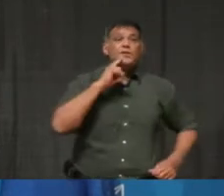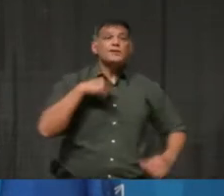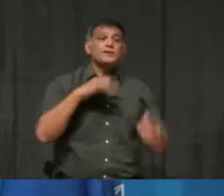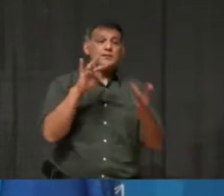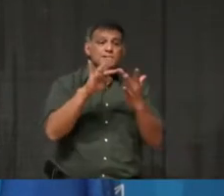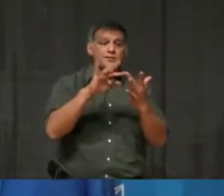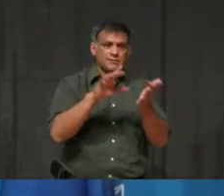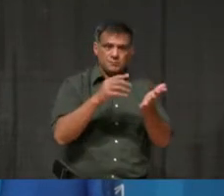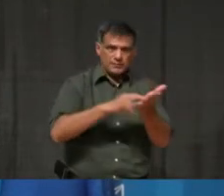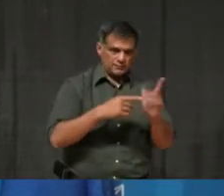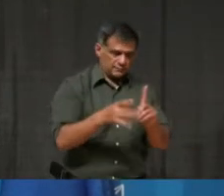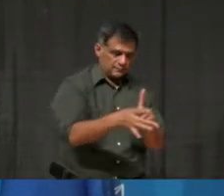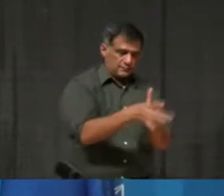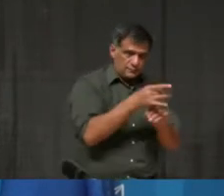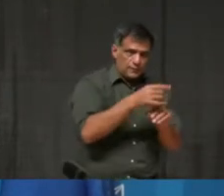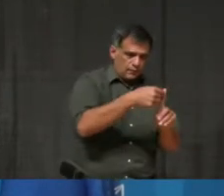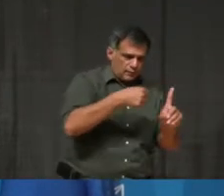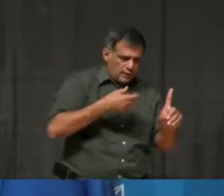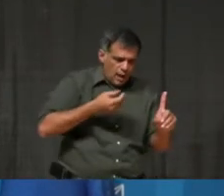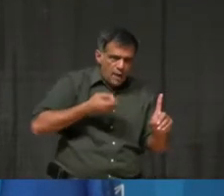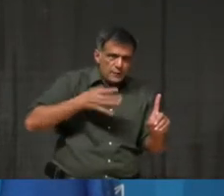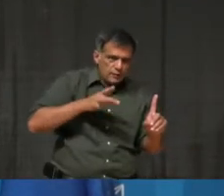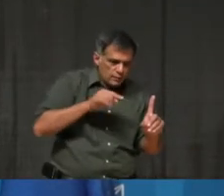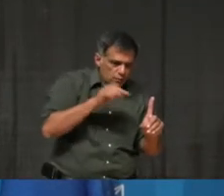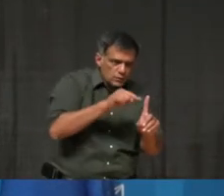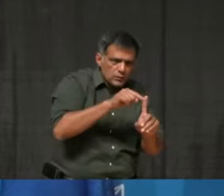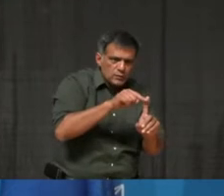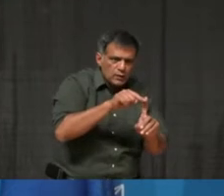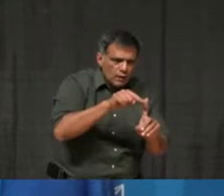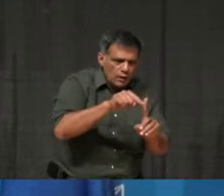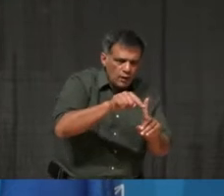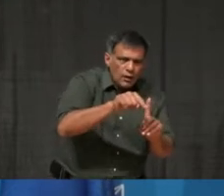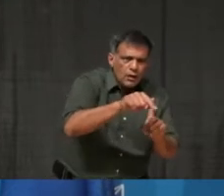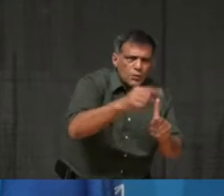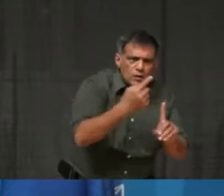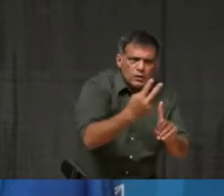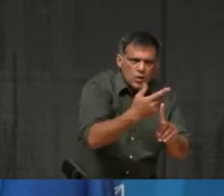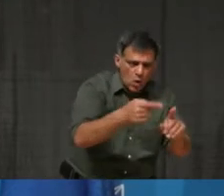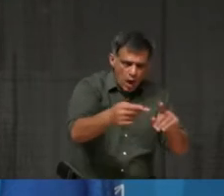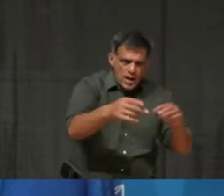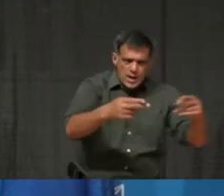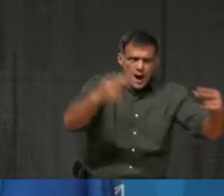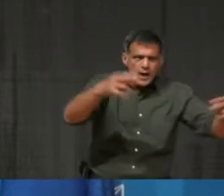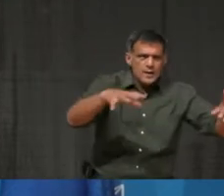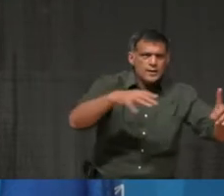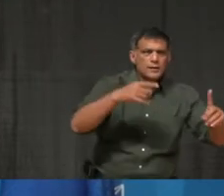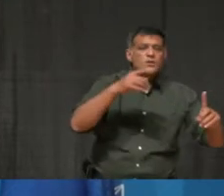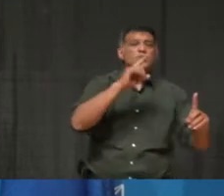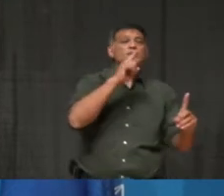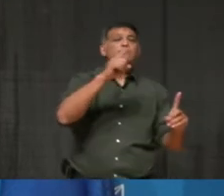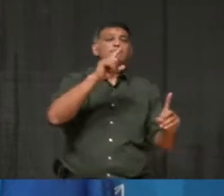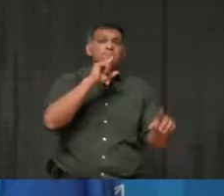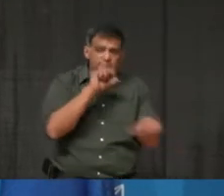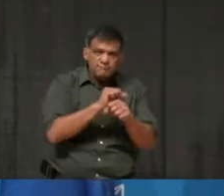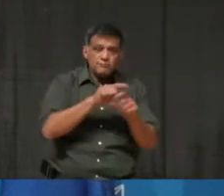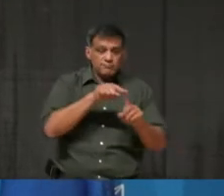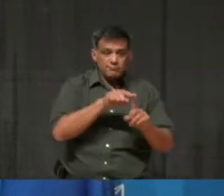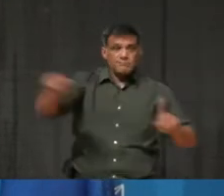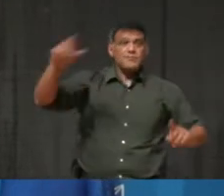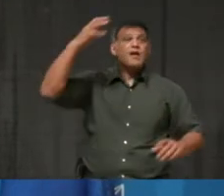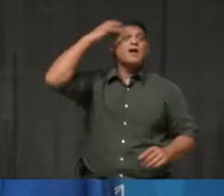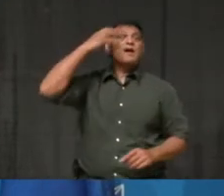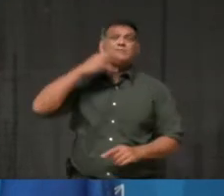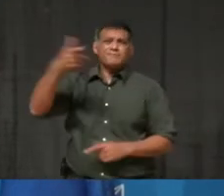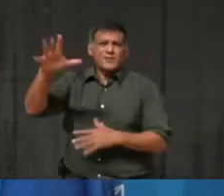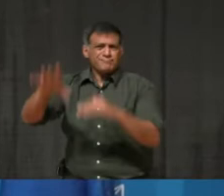timeless in the face of significant caseloads. We have seen that our hospitals are at capacity, with a surge of patients being